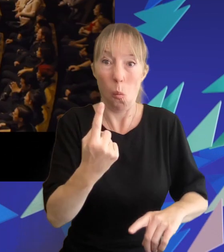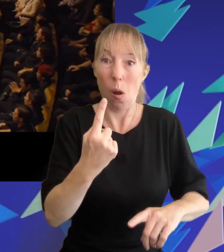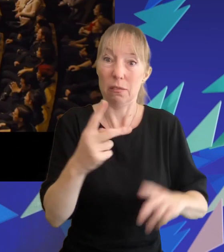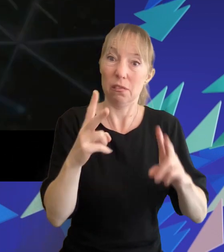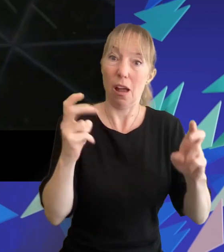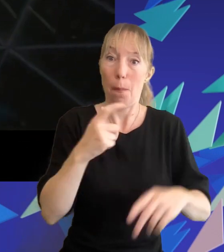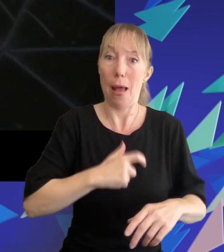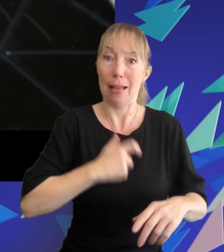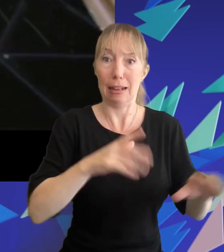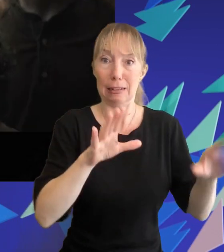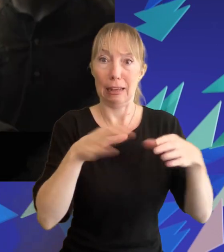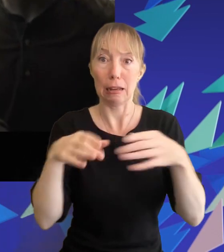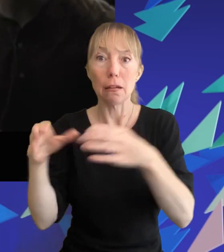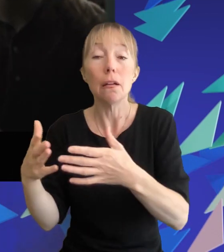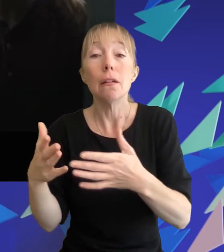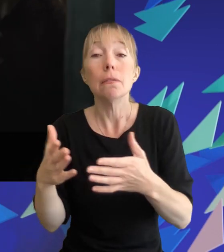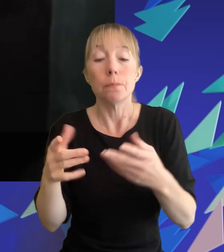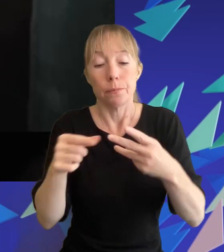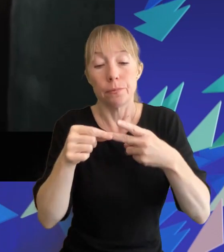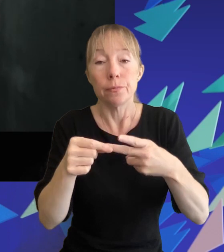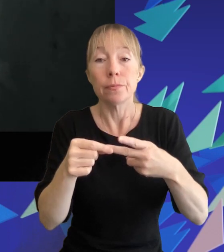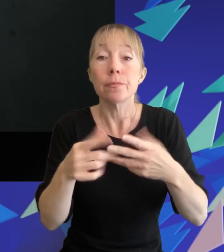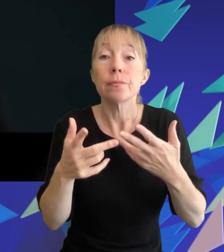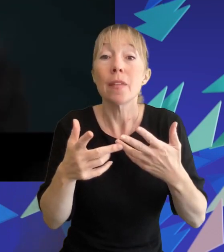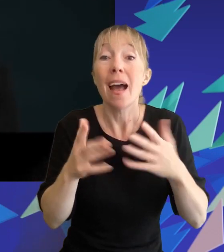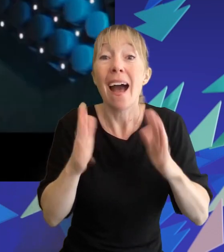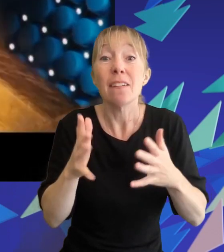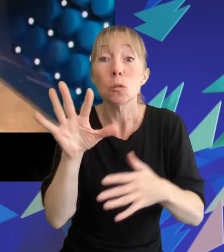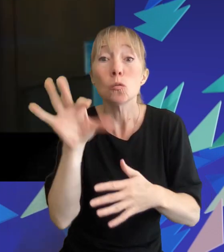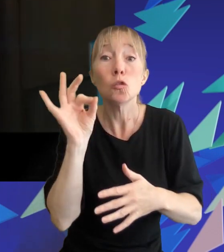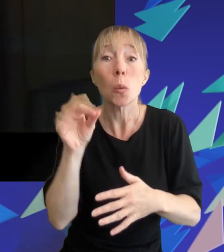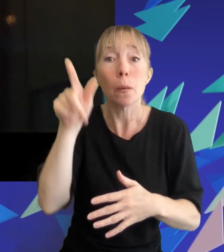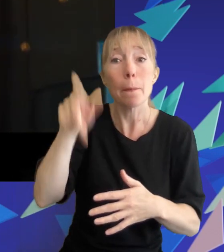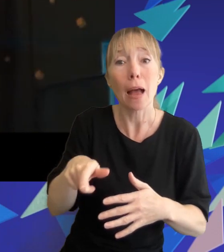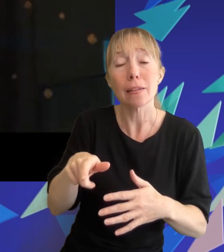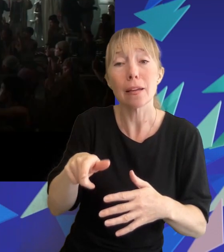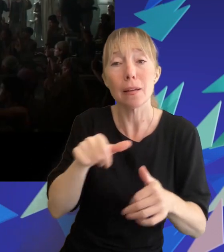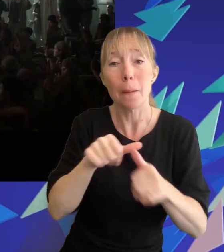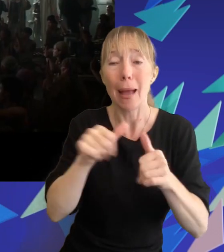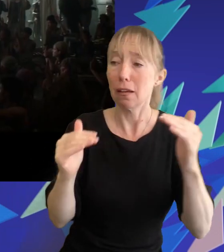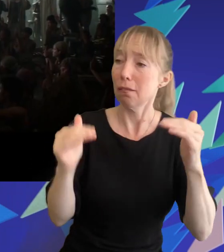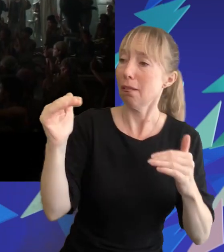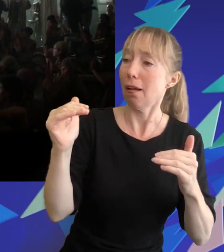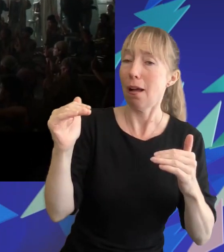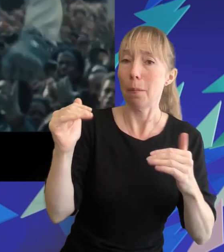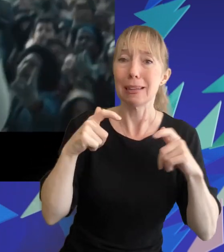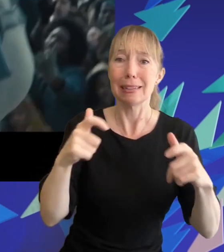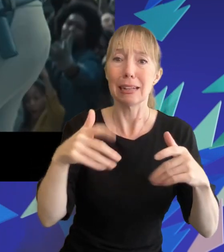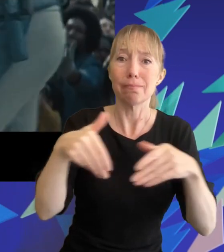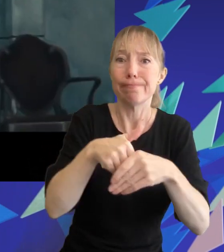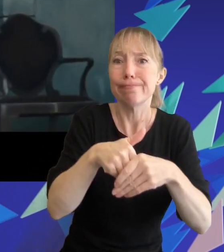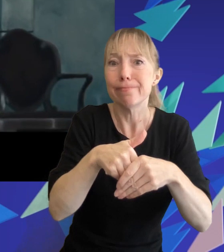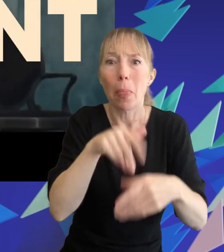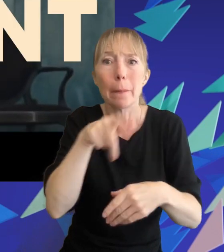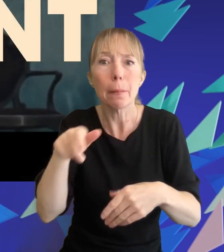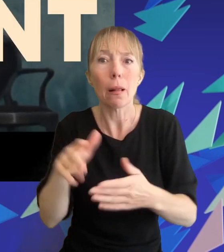type there must be a chosen one who is in some way better than everyone else yet still one of the people the government